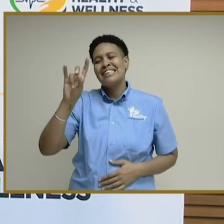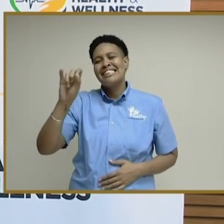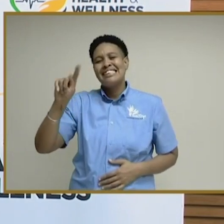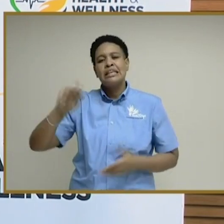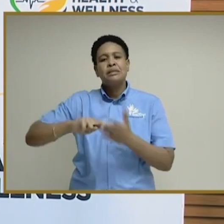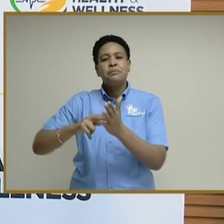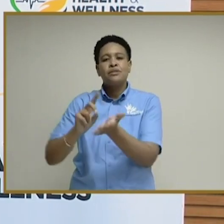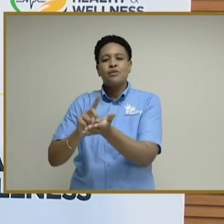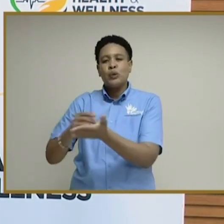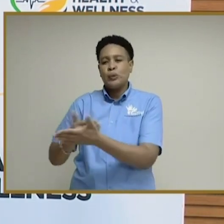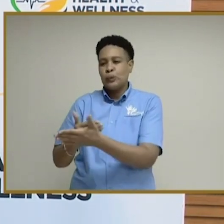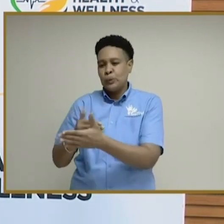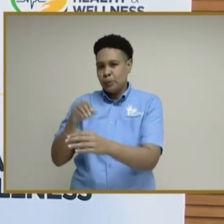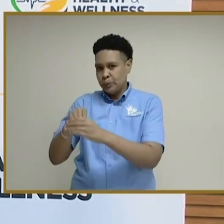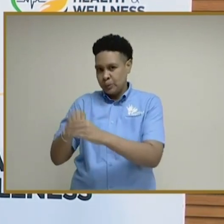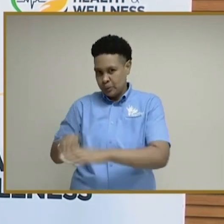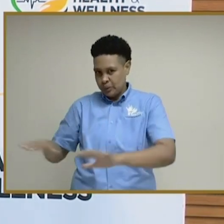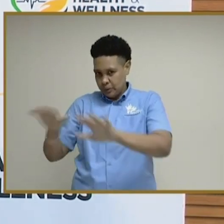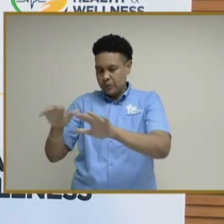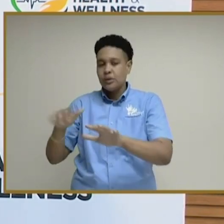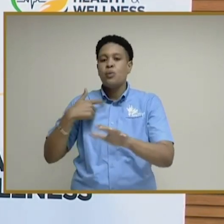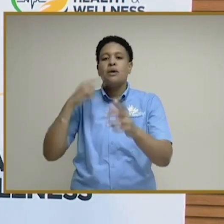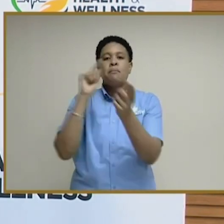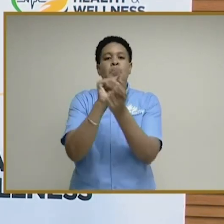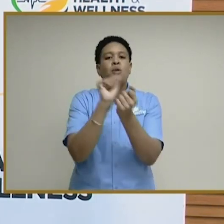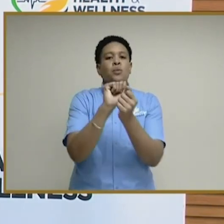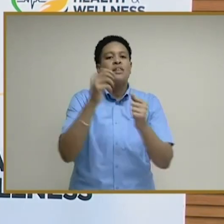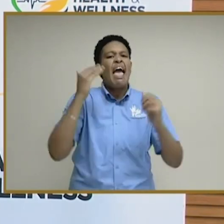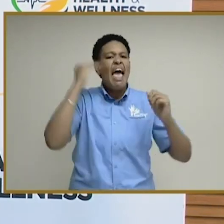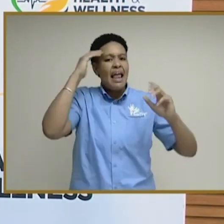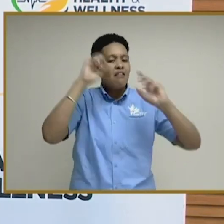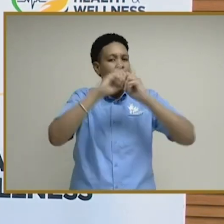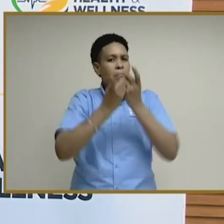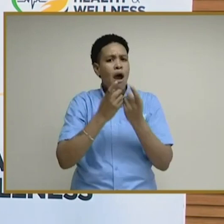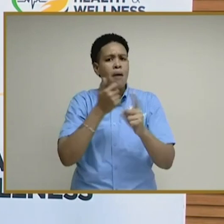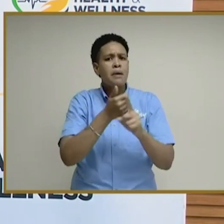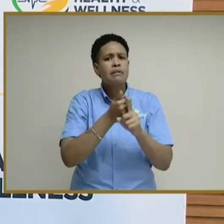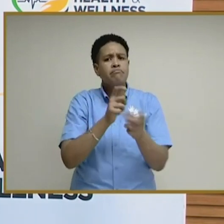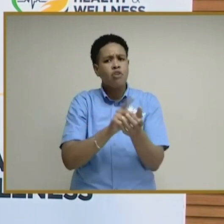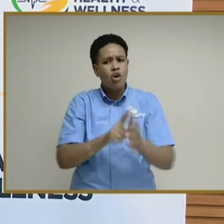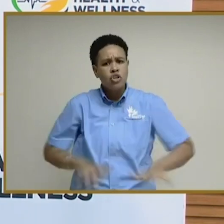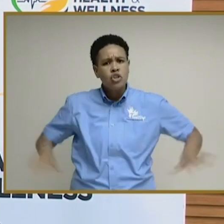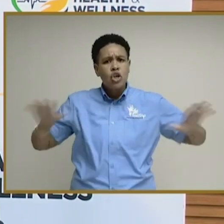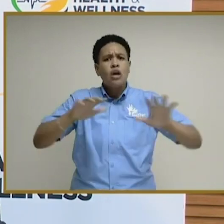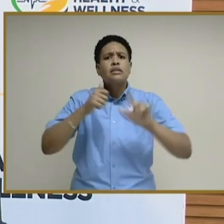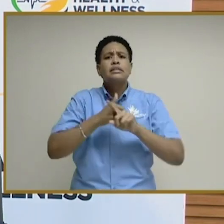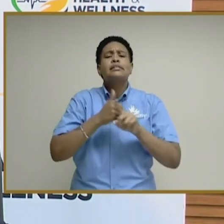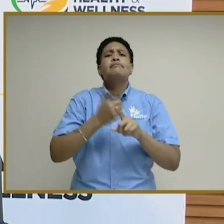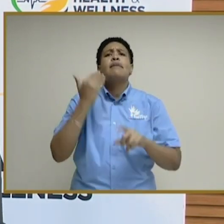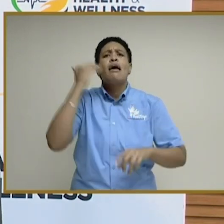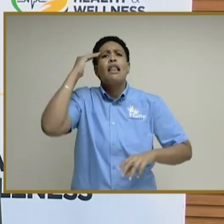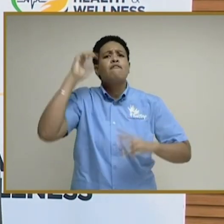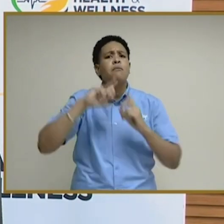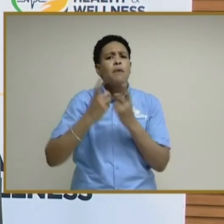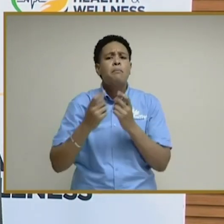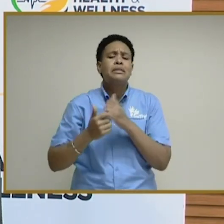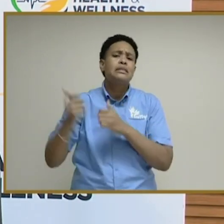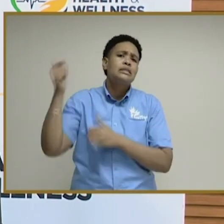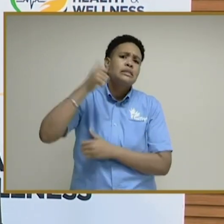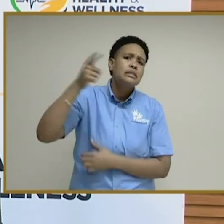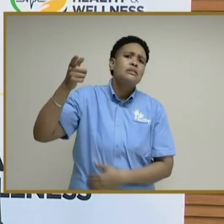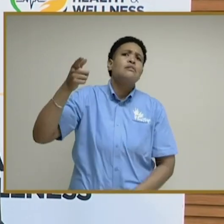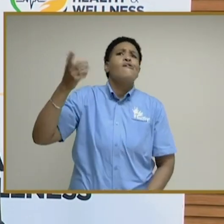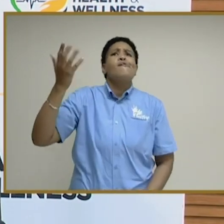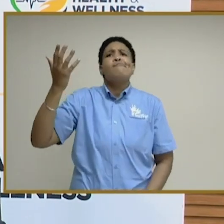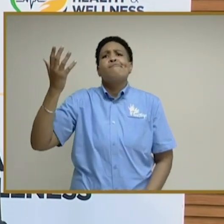the head of HR, the legal officer, and the residents himself and the head of department, Professor Boyne.